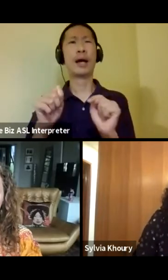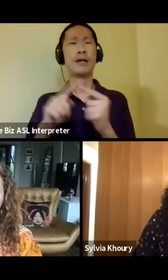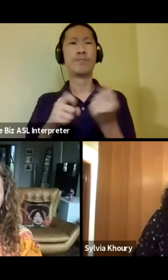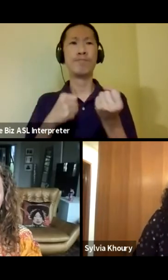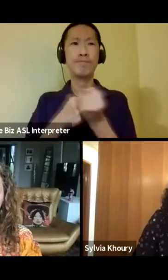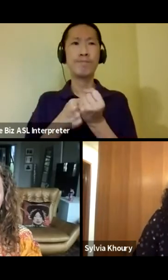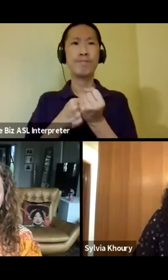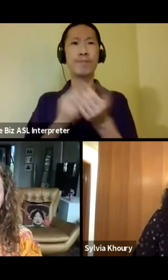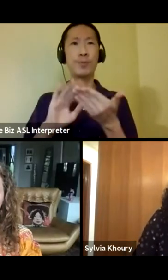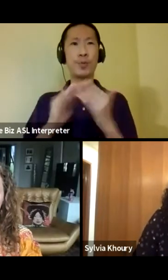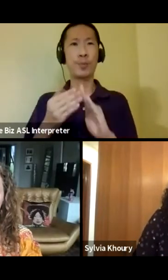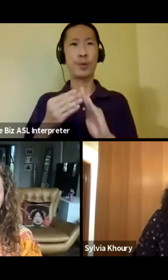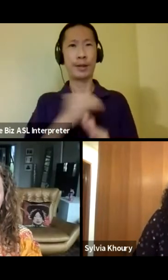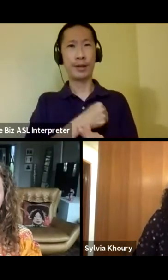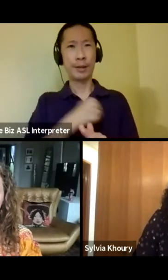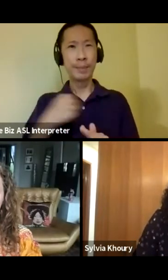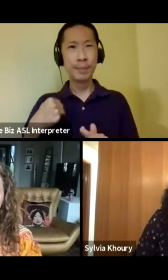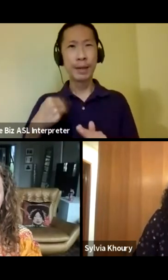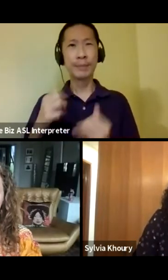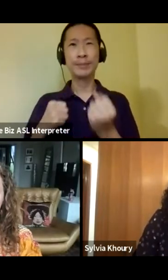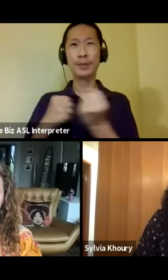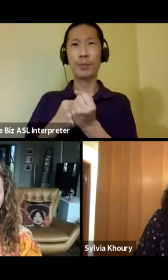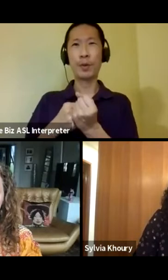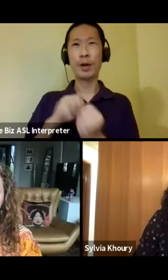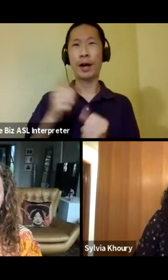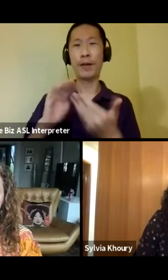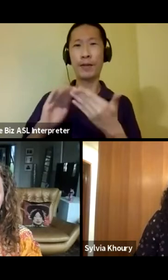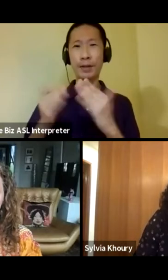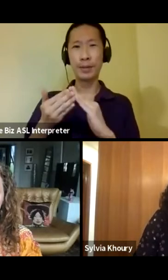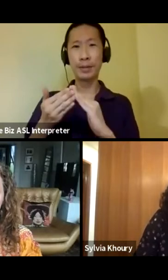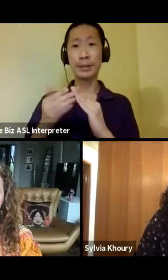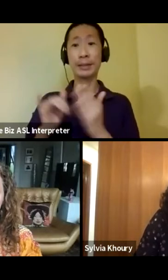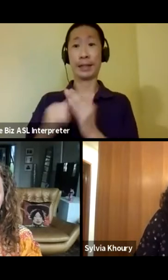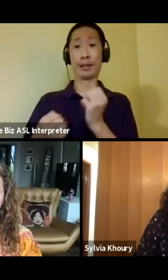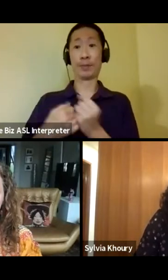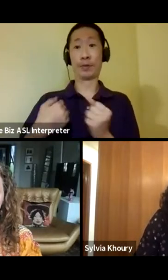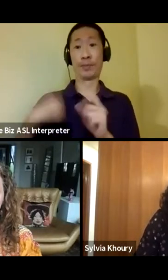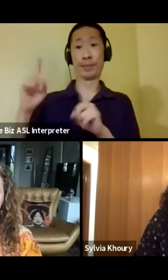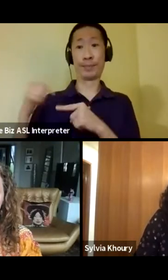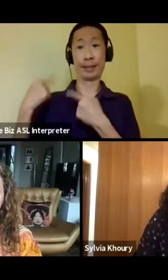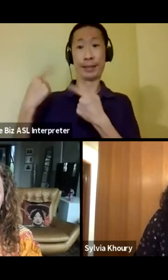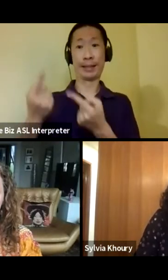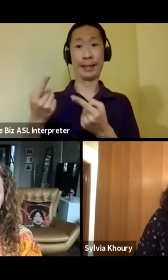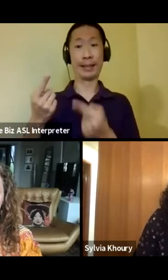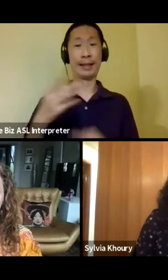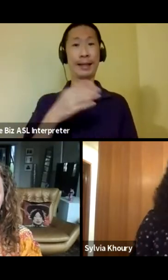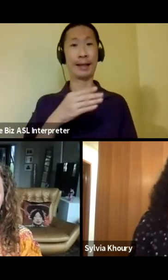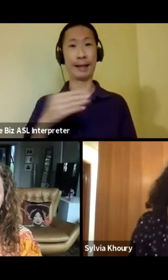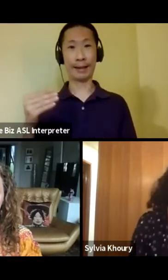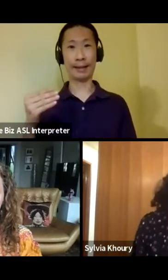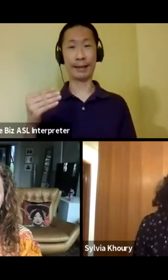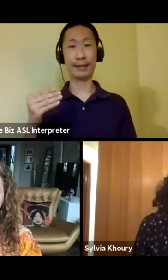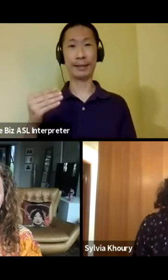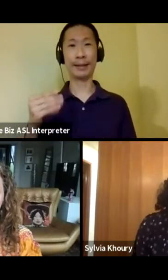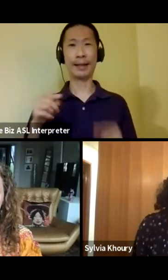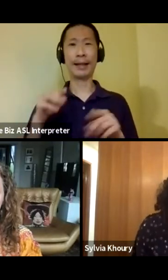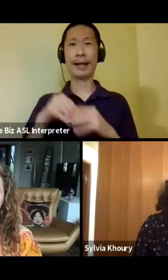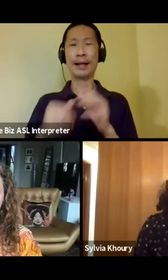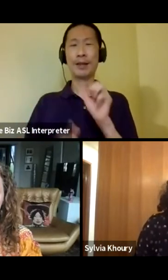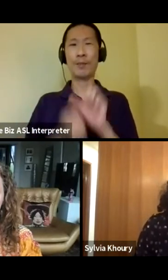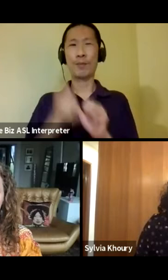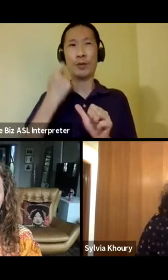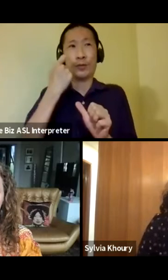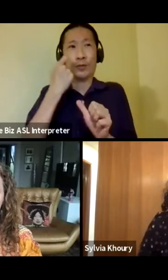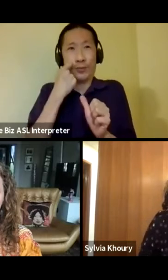community member um in support of other communities that have been supportive of me uh and in the most recent